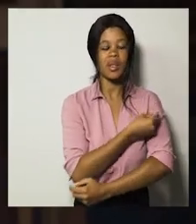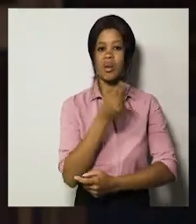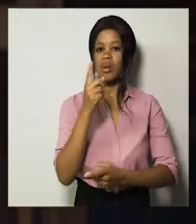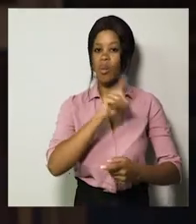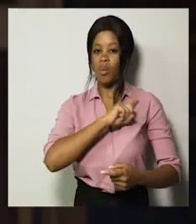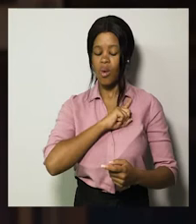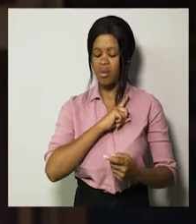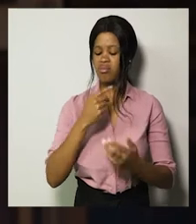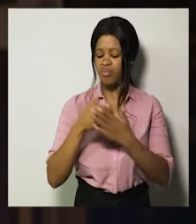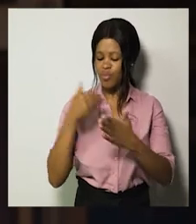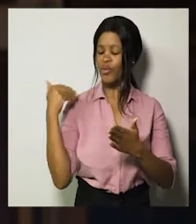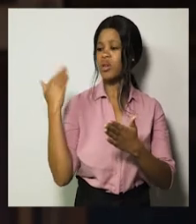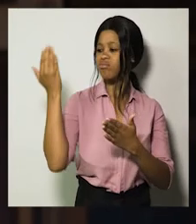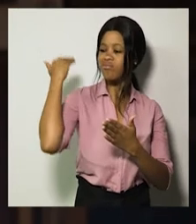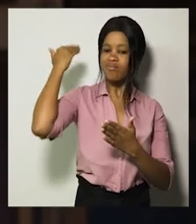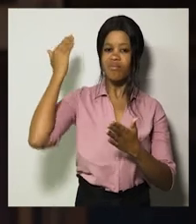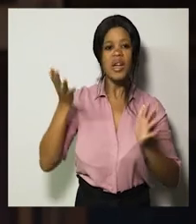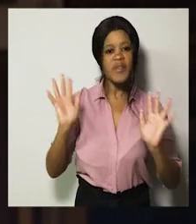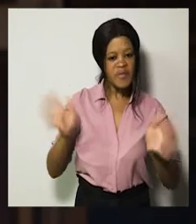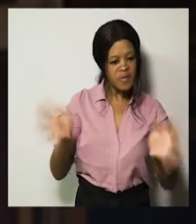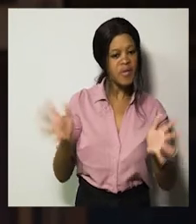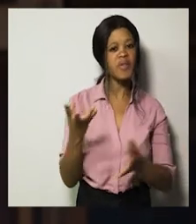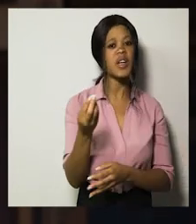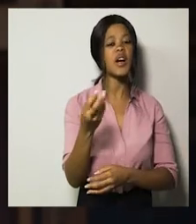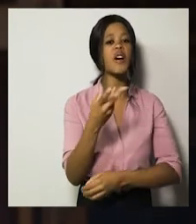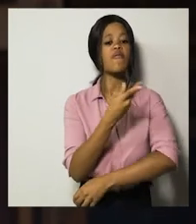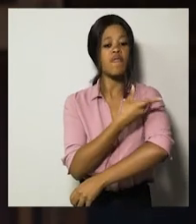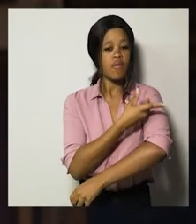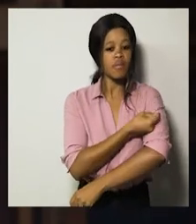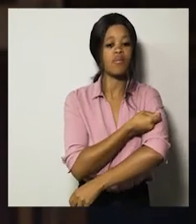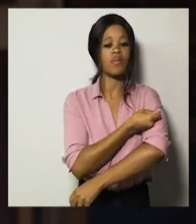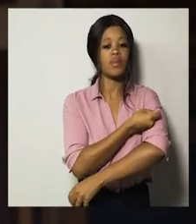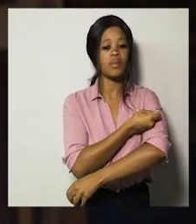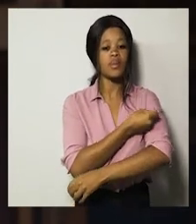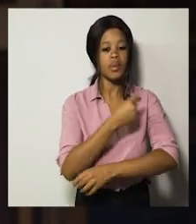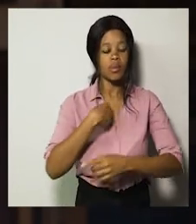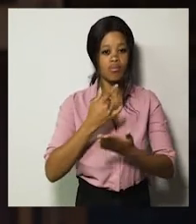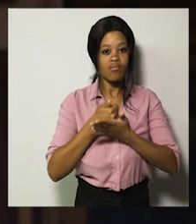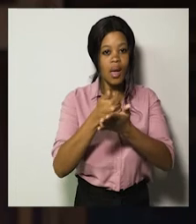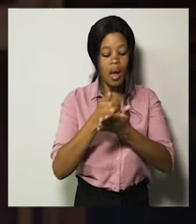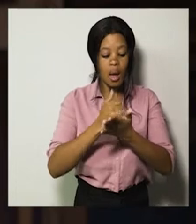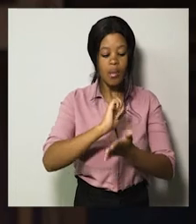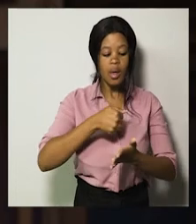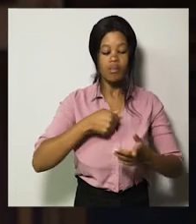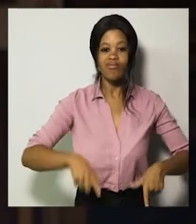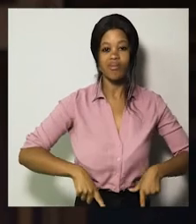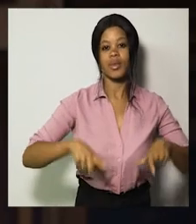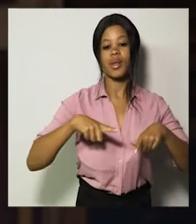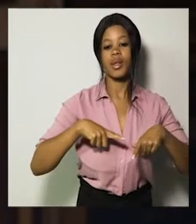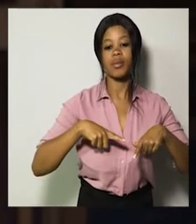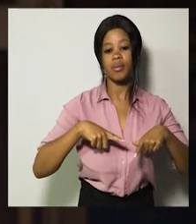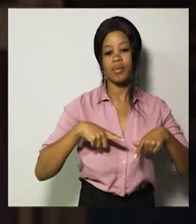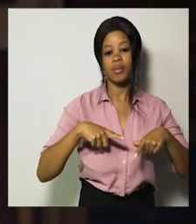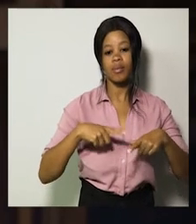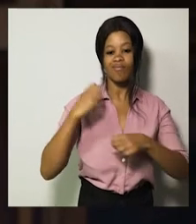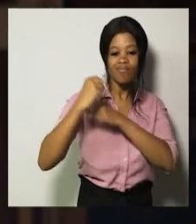to places the right of can remove the right places of all as to recognize the right us to help us